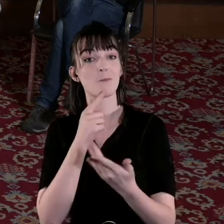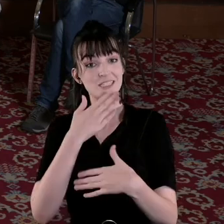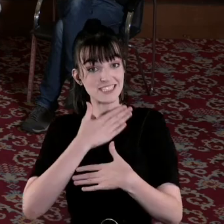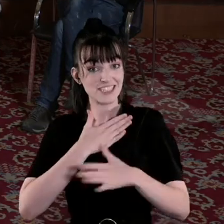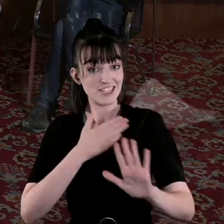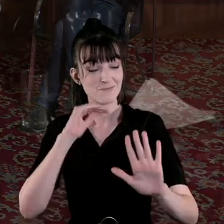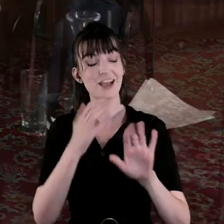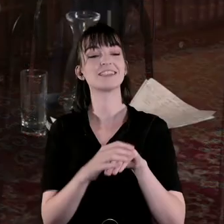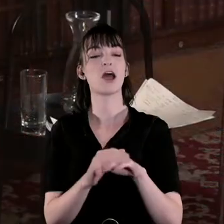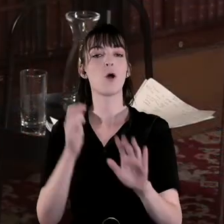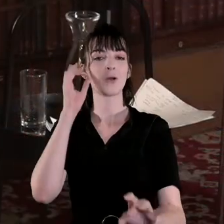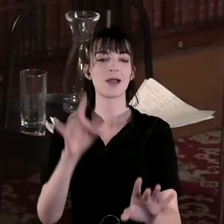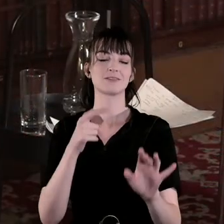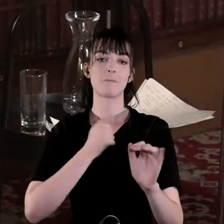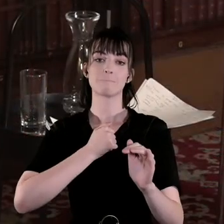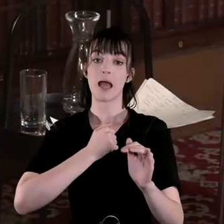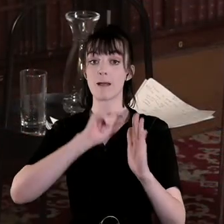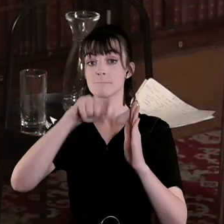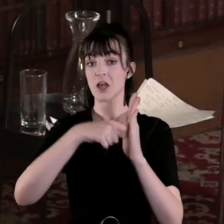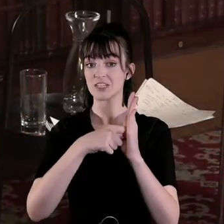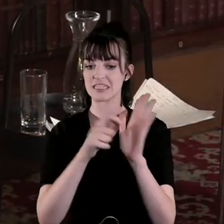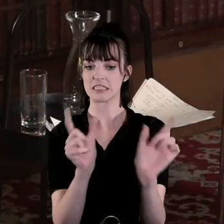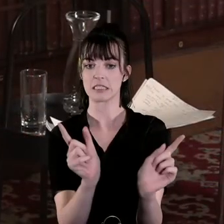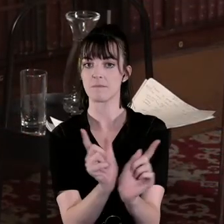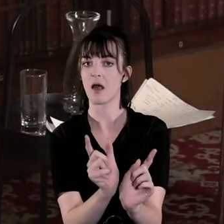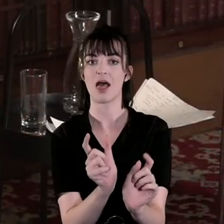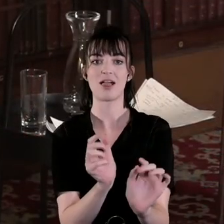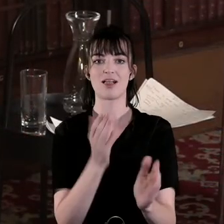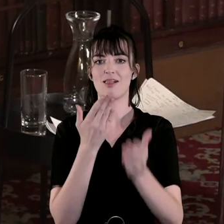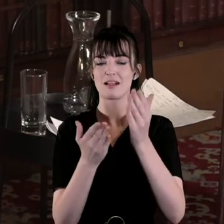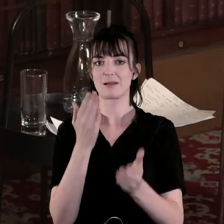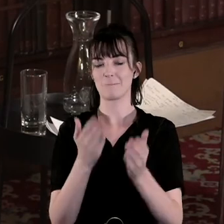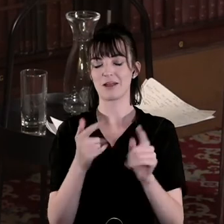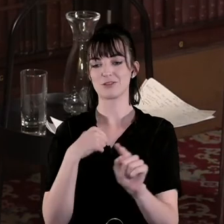so my project is on a much smaller scale than